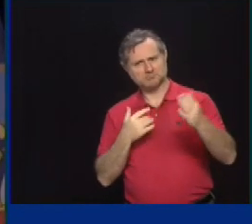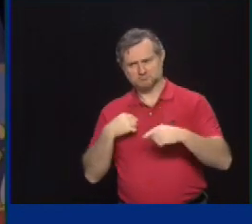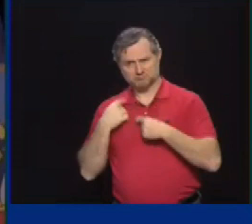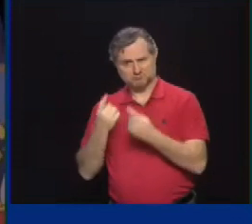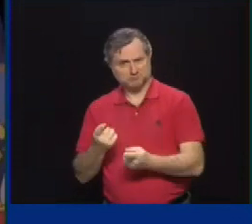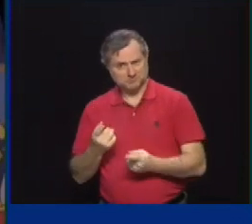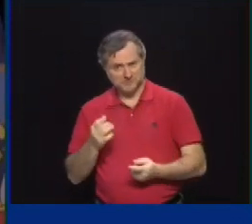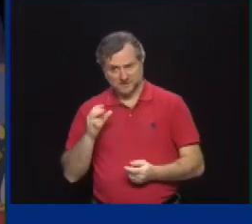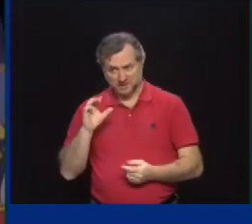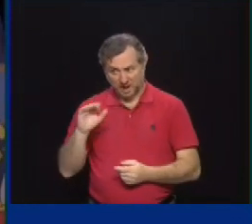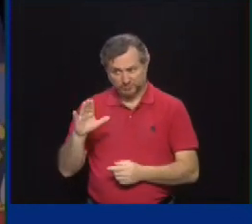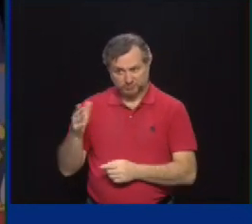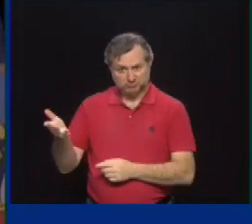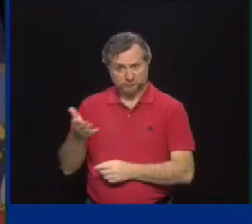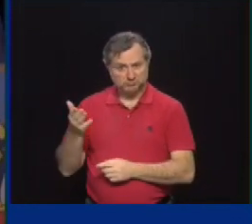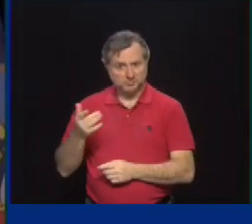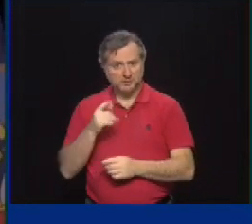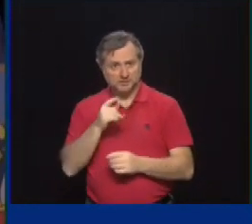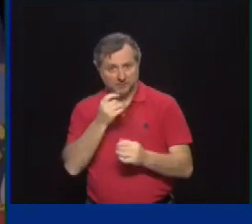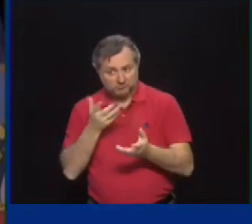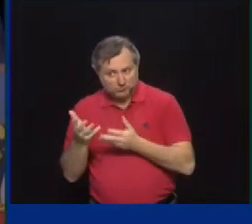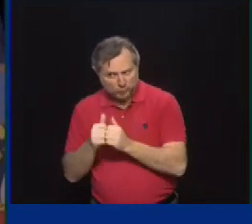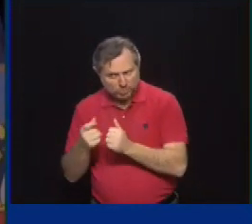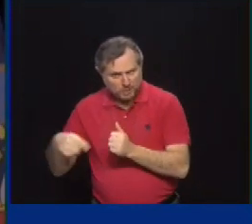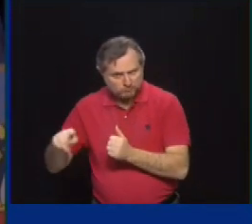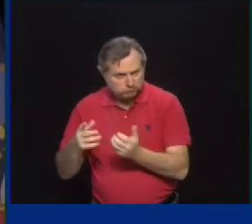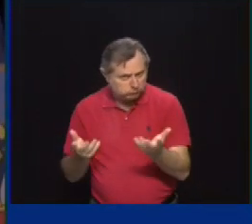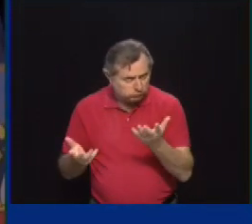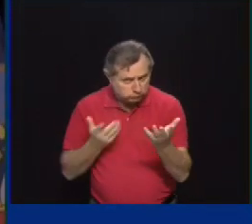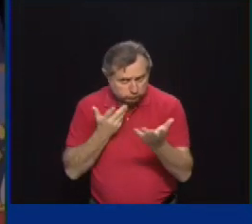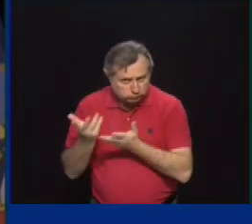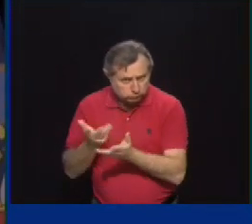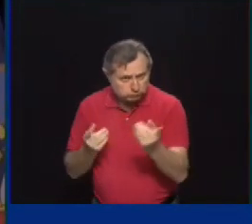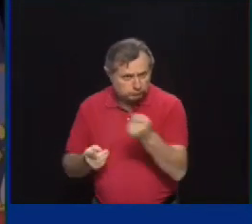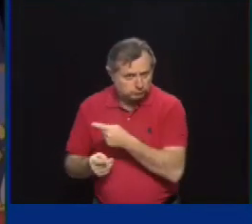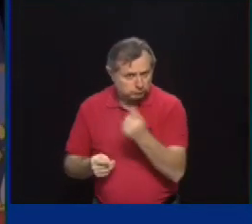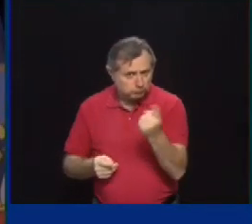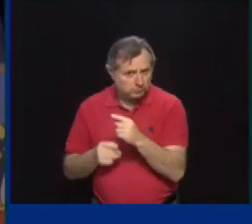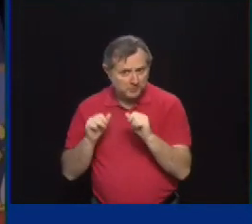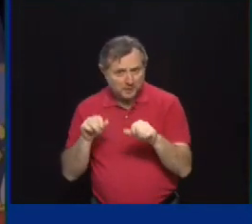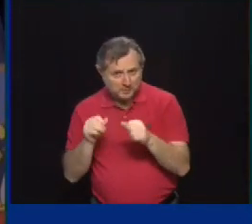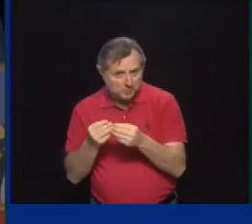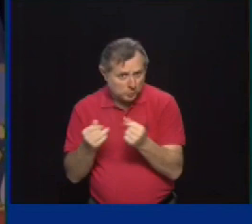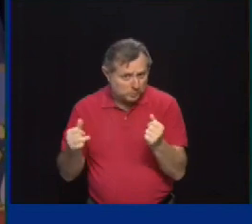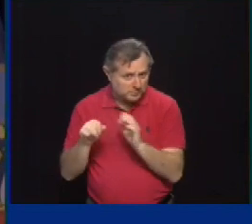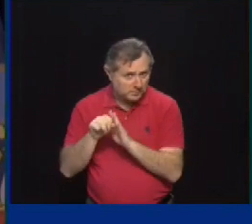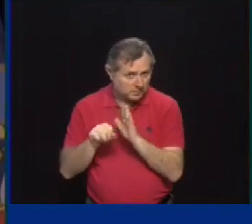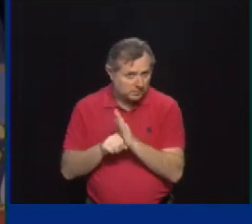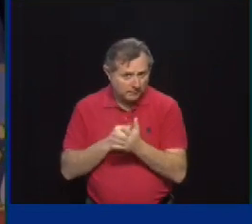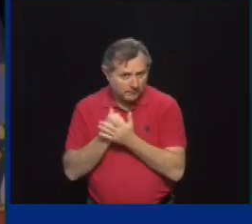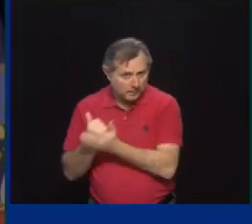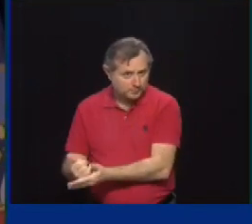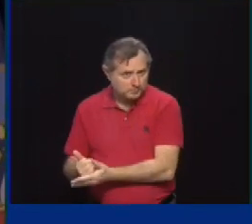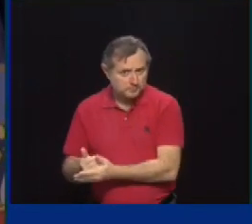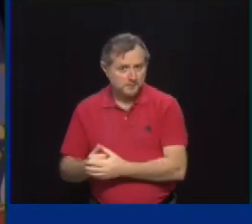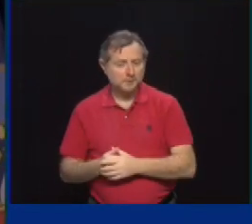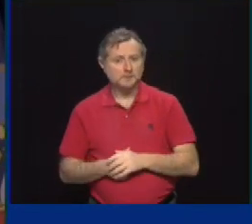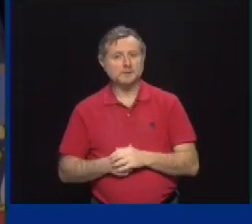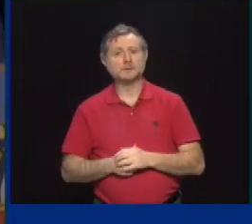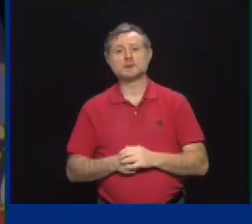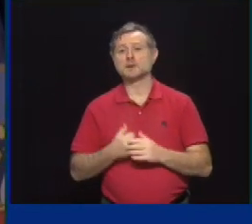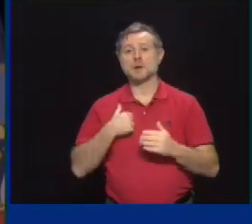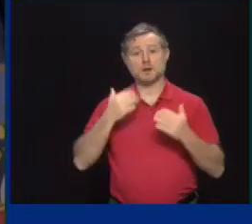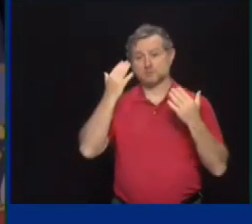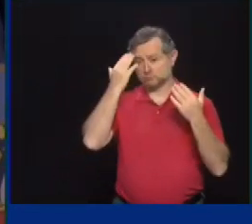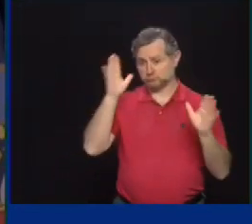them? And are there any potential solutions that the state is interested in helping out on this cause? I'm happy to have a conversation and see if the city needs